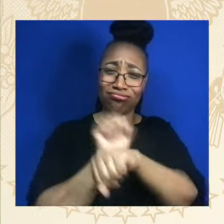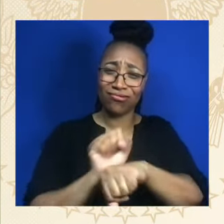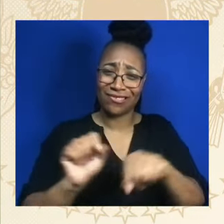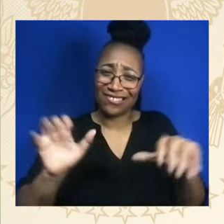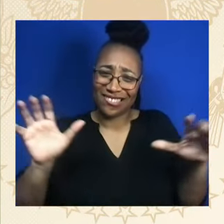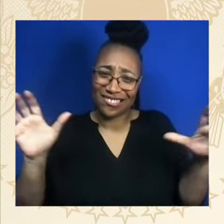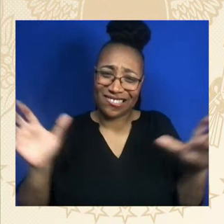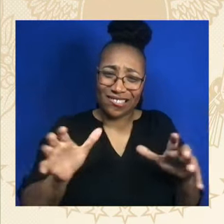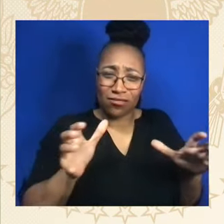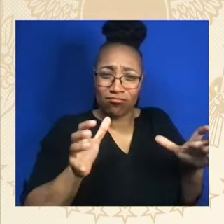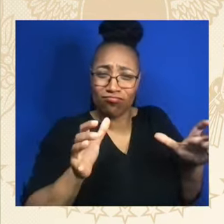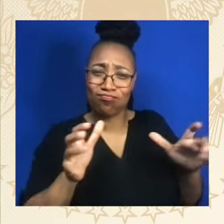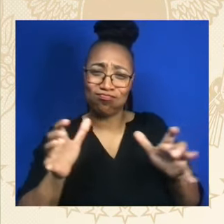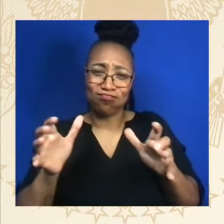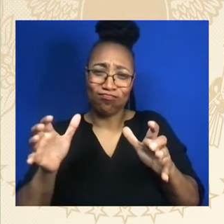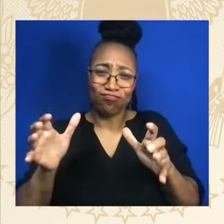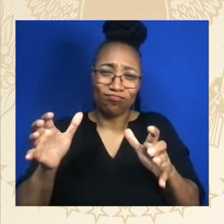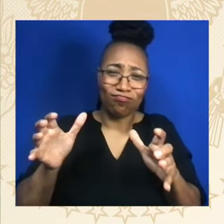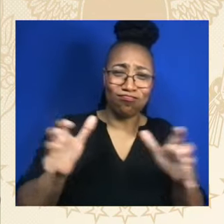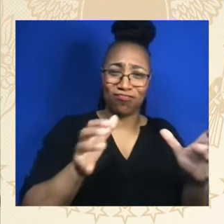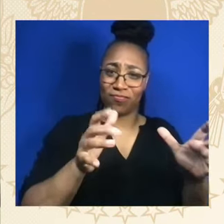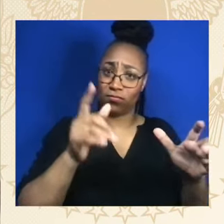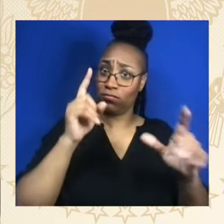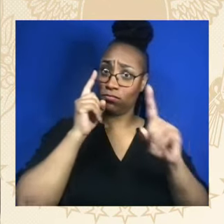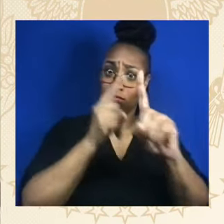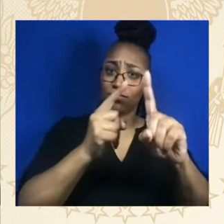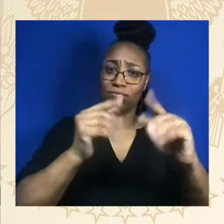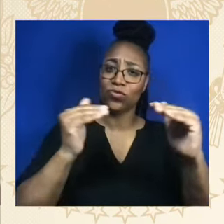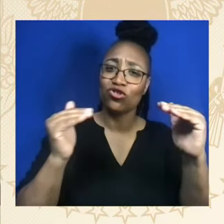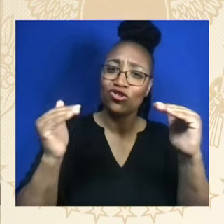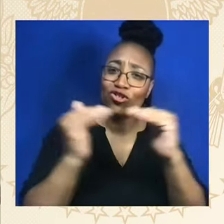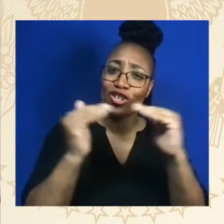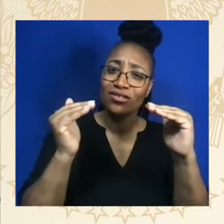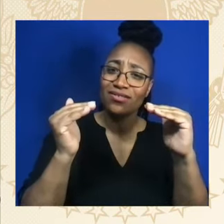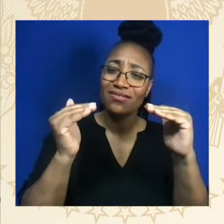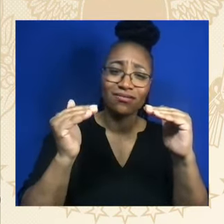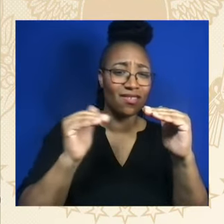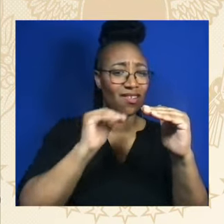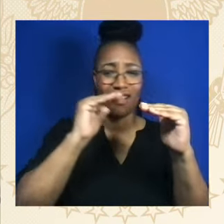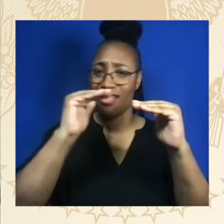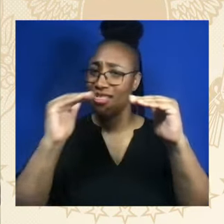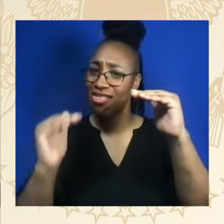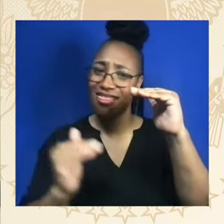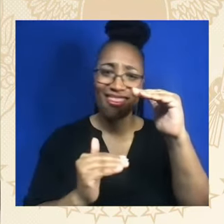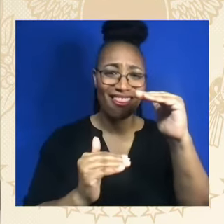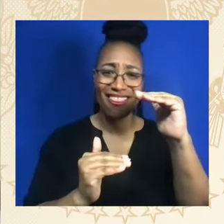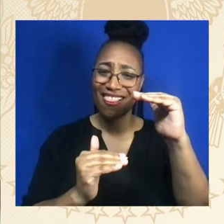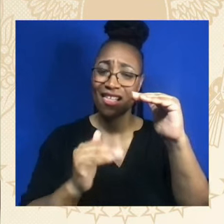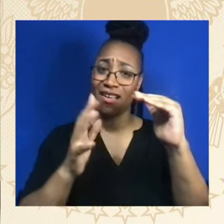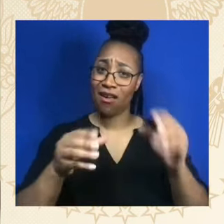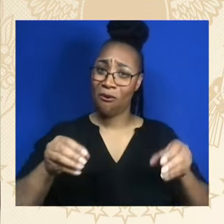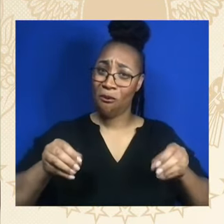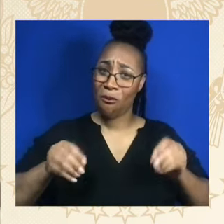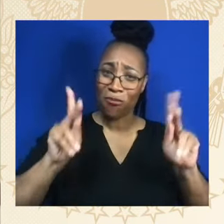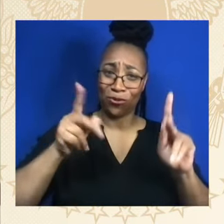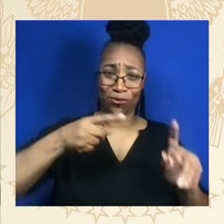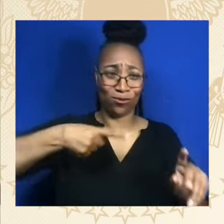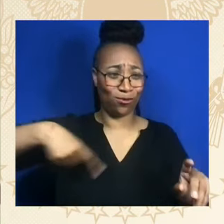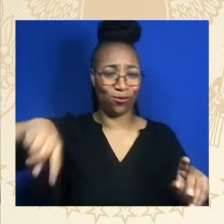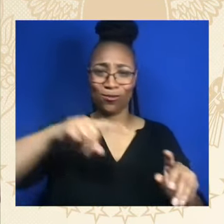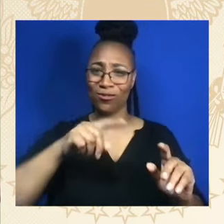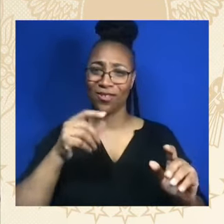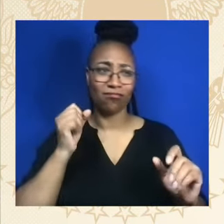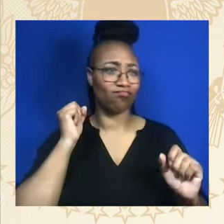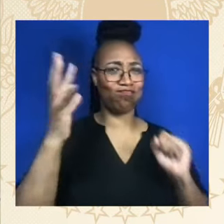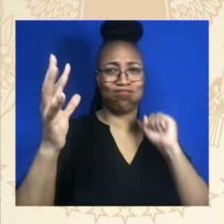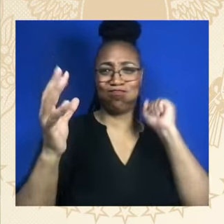to determine their own future, to to live up to their God-given